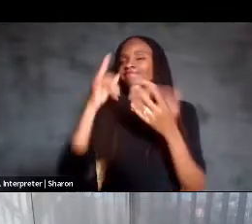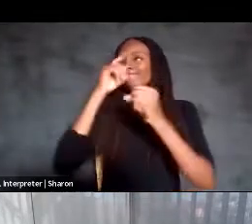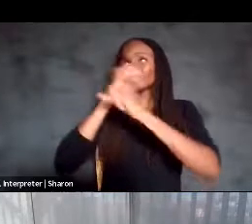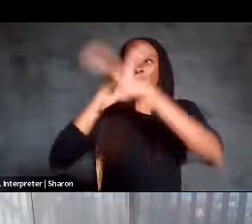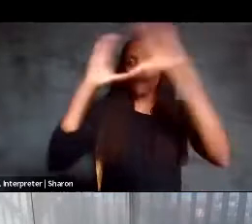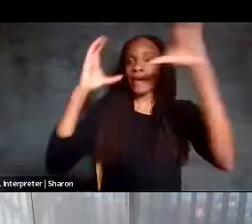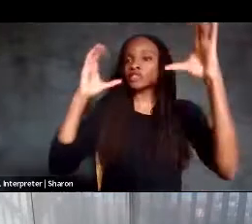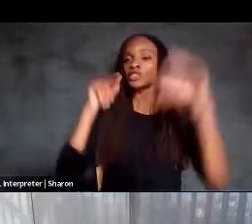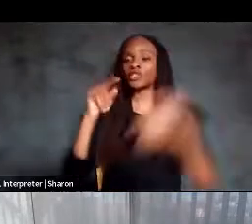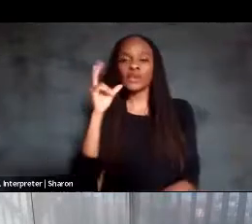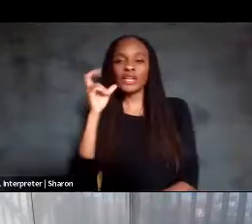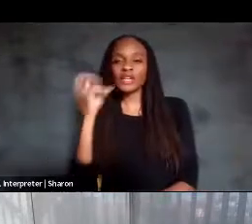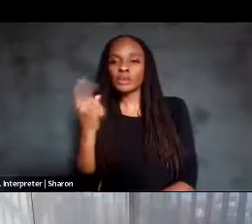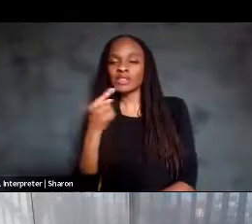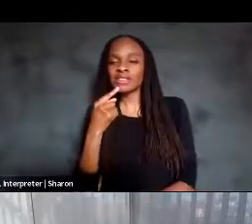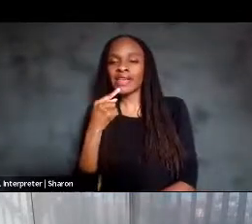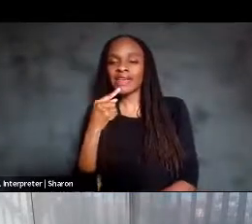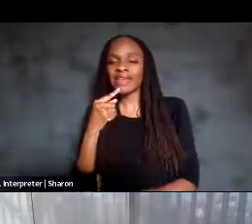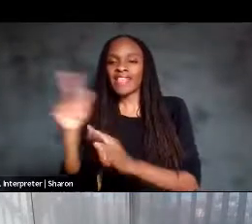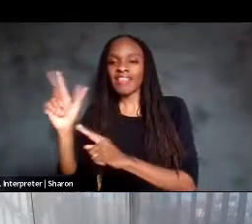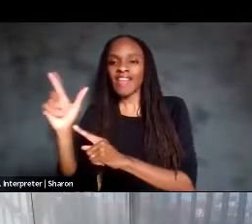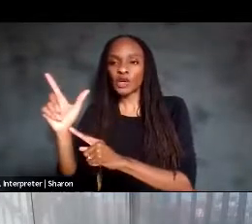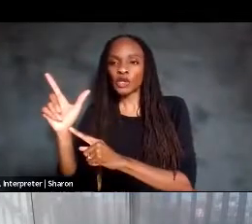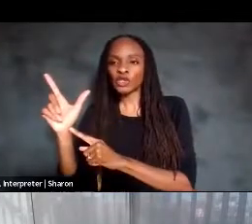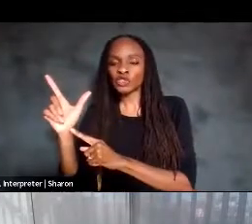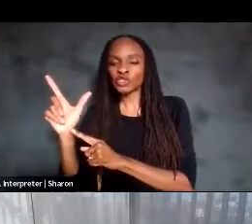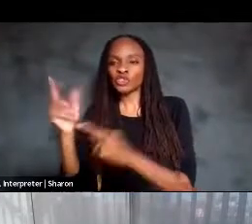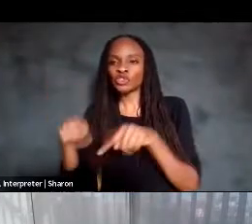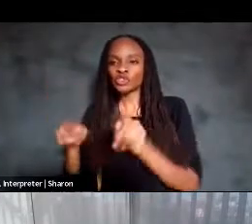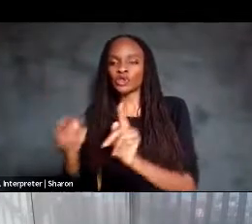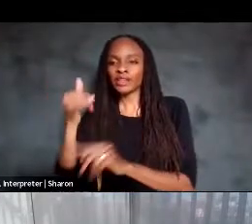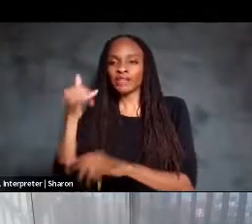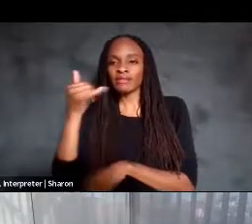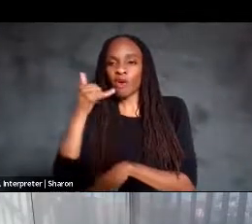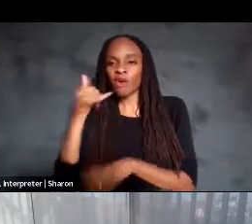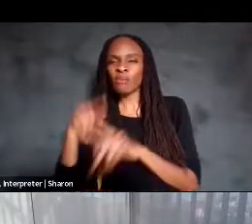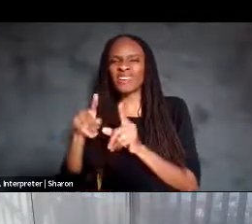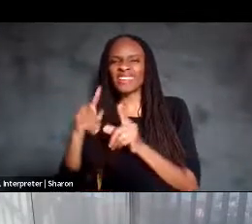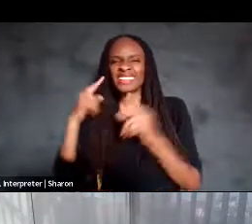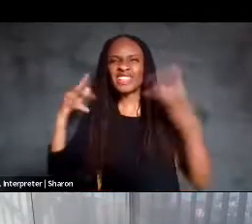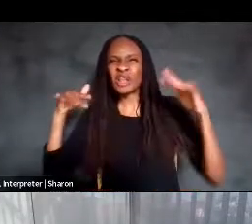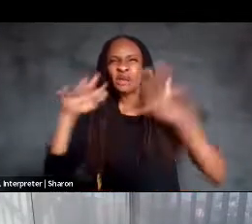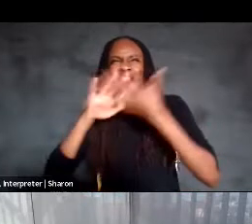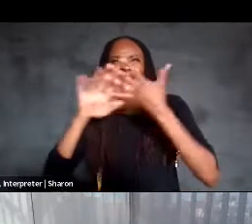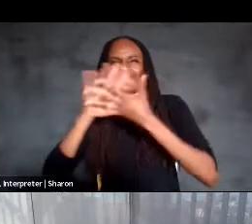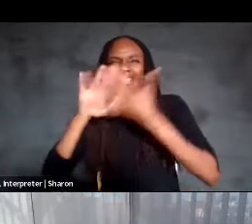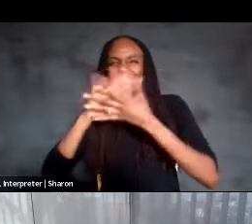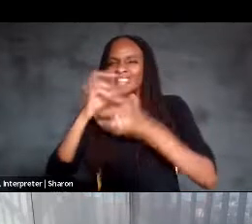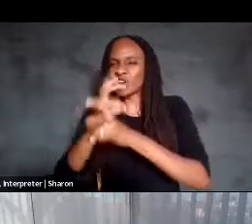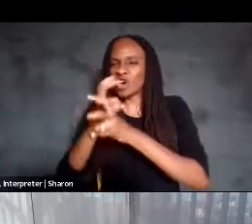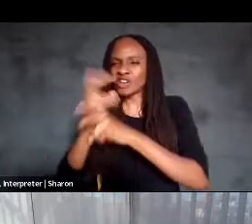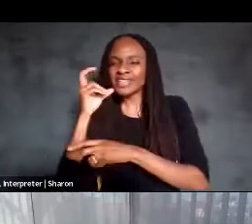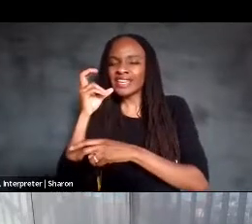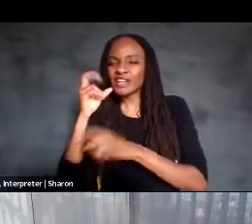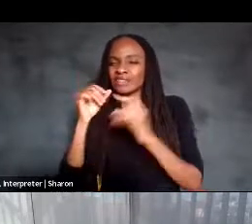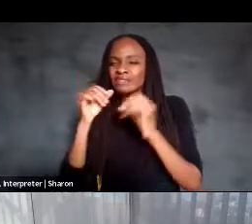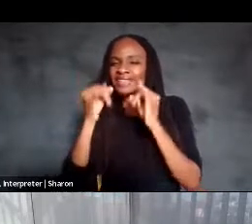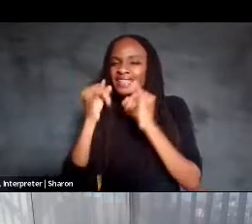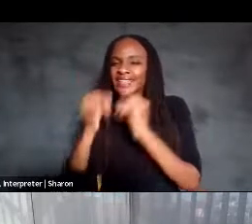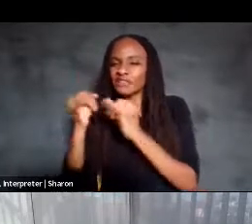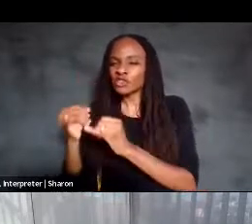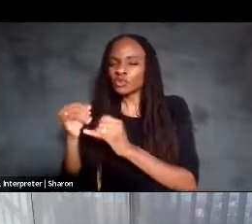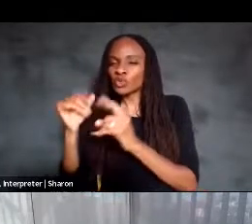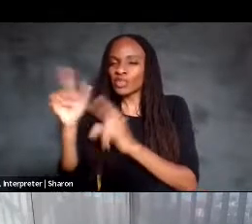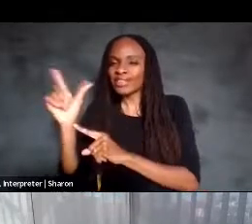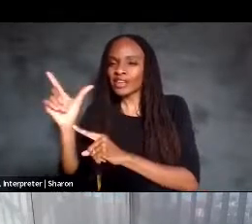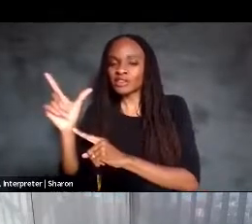hearing someone say letters over the phone, but it's a noisy phone line, and it might be hard to hear individual letters. So in